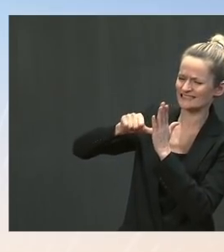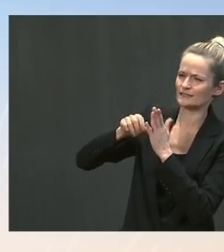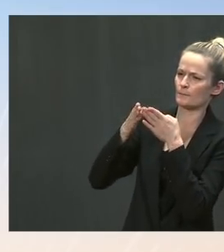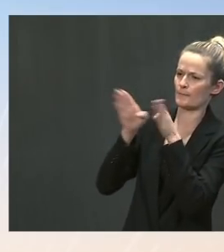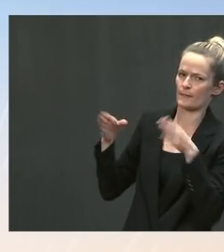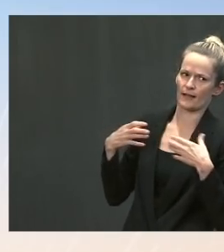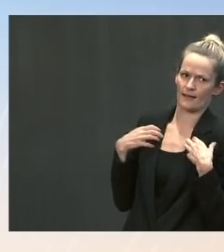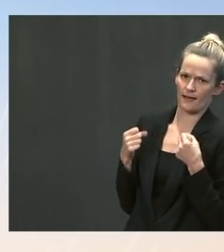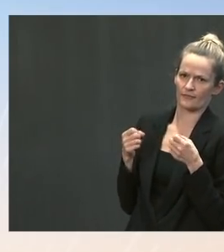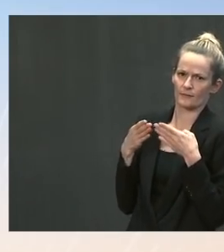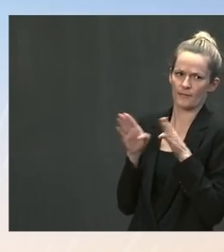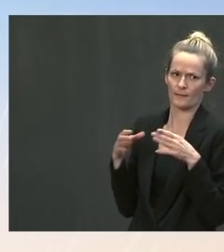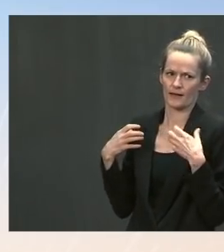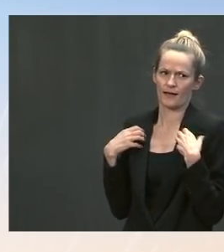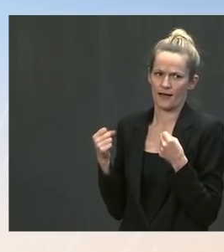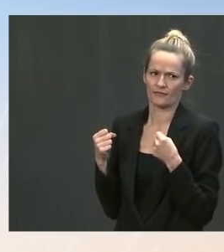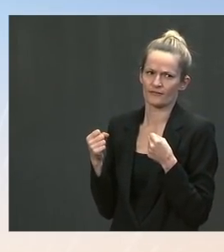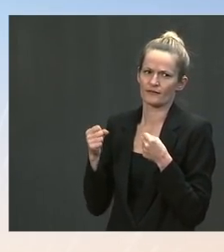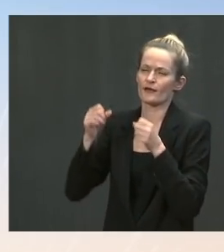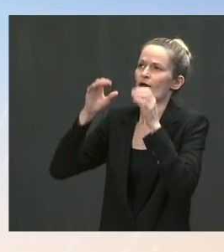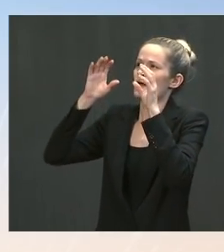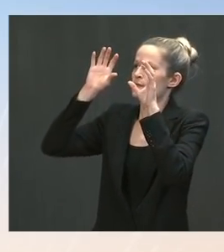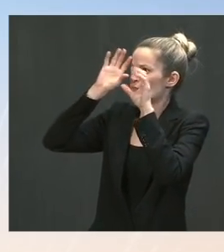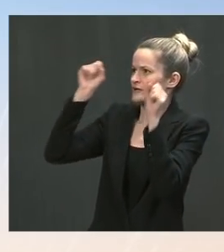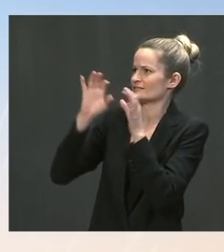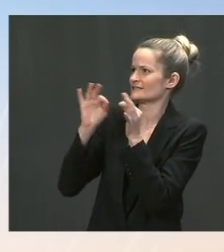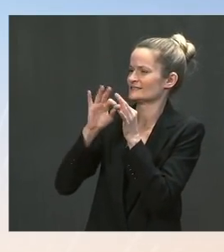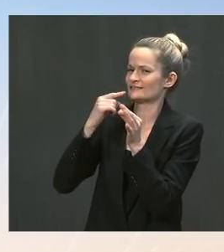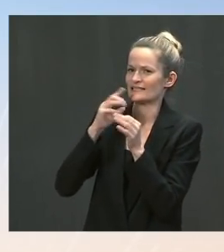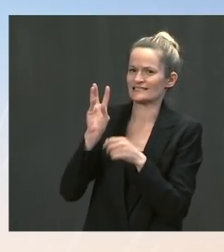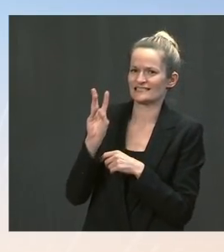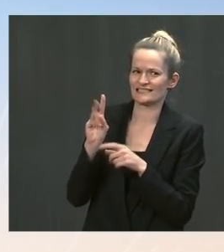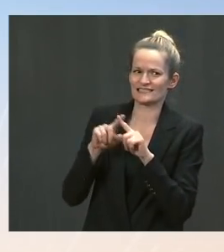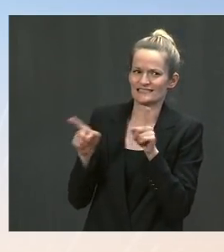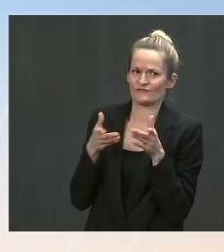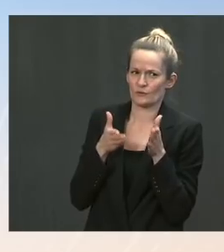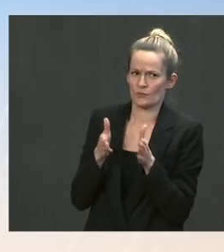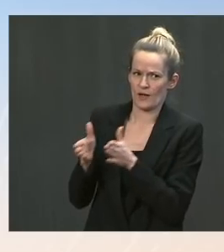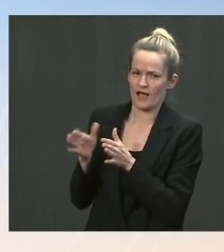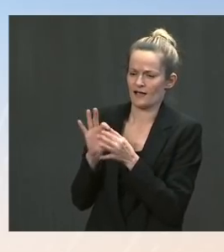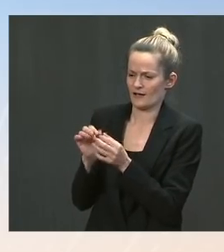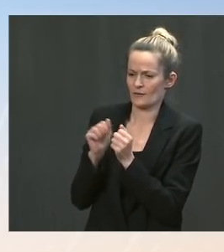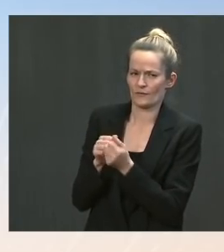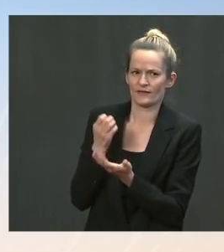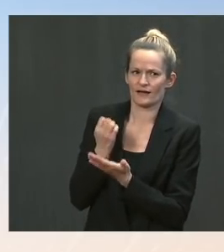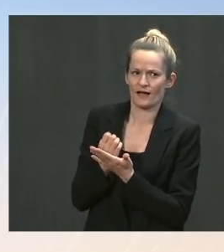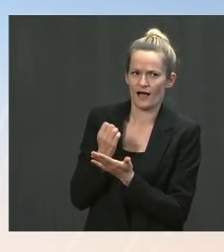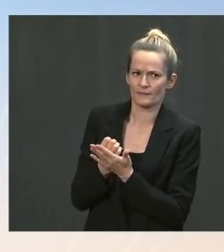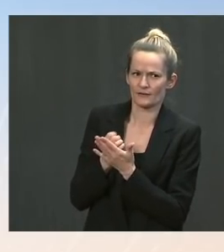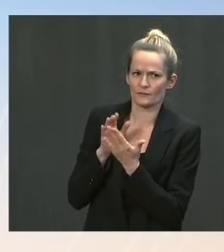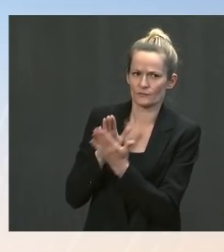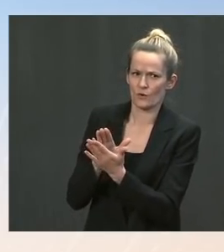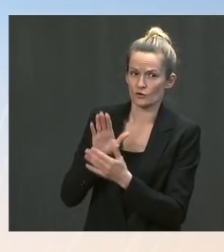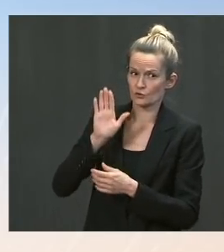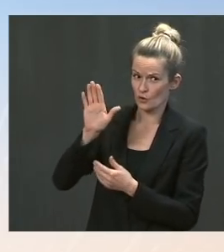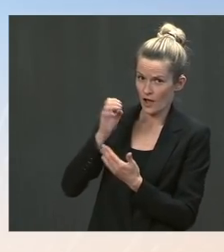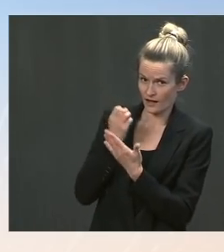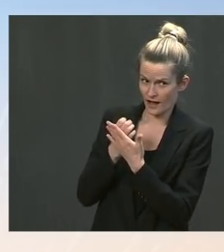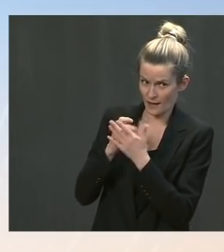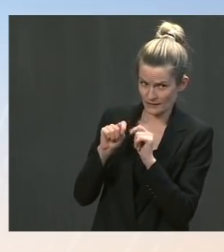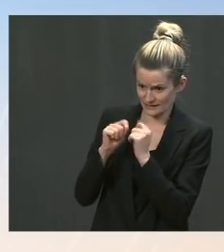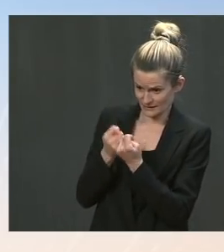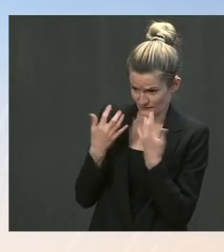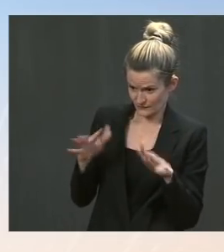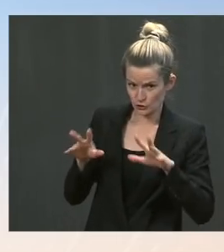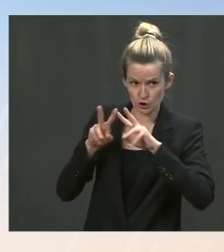a series of six measures that kind of foamed the runway on the economic front, because Delta has researched. Is your economic team right now looking at, perhaps,